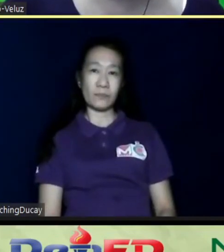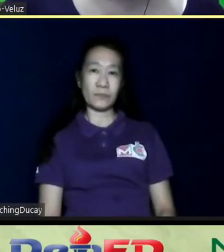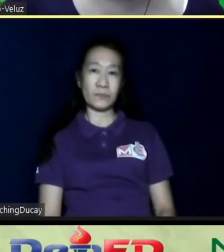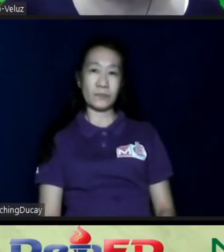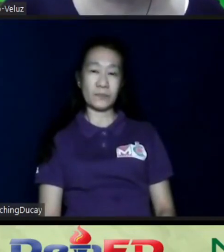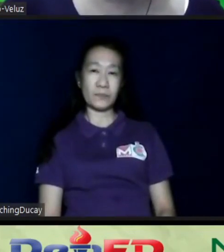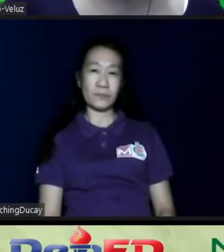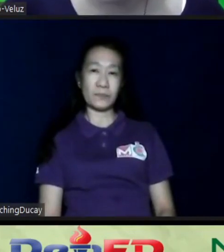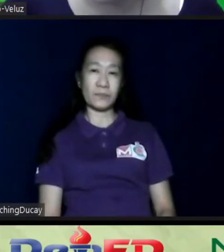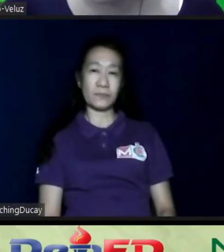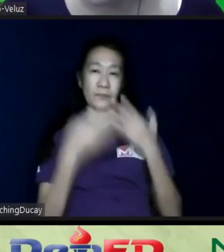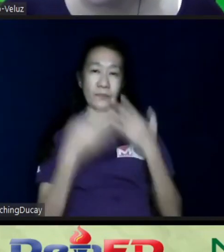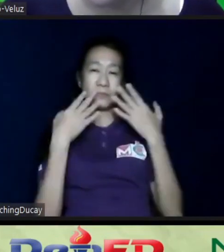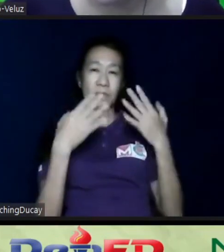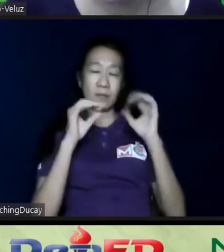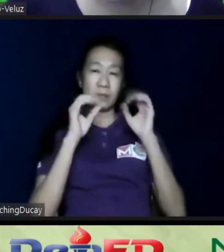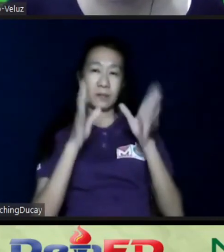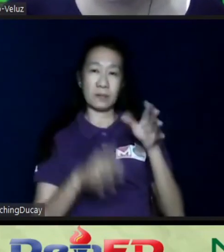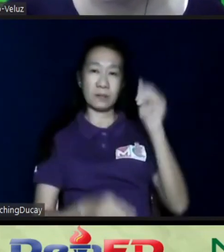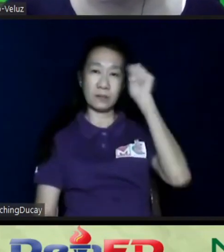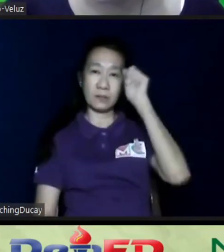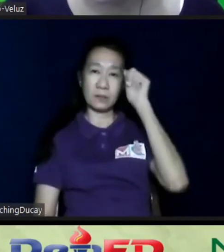Alright, thank you Teacher Archie, thank you Ma'am Mona.